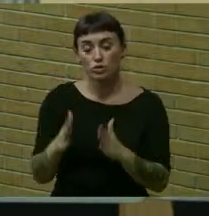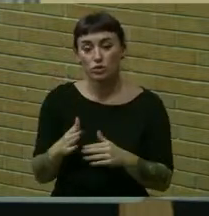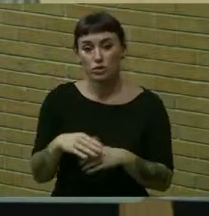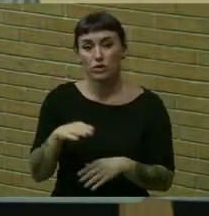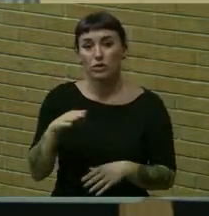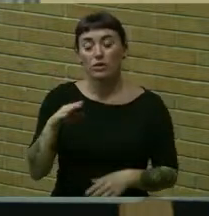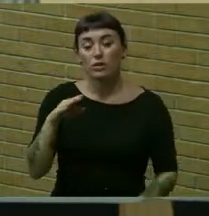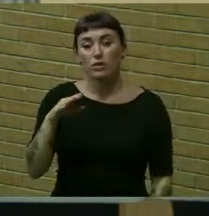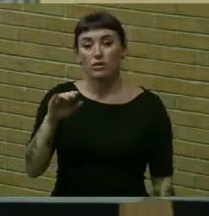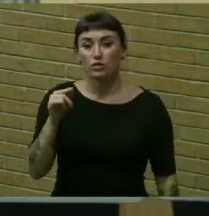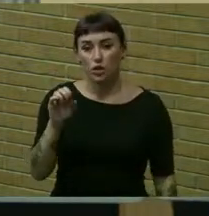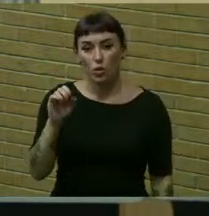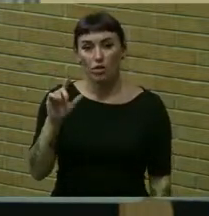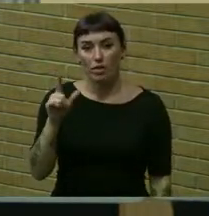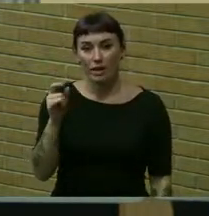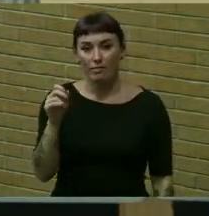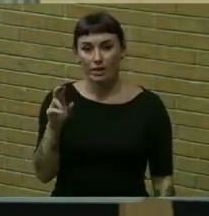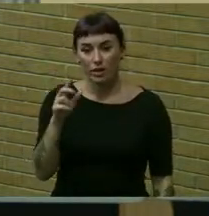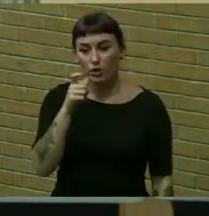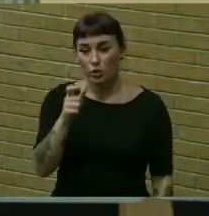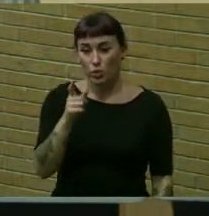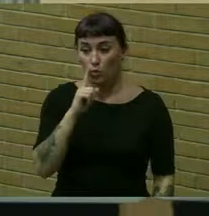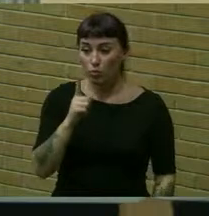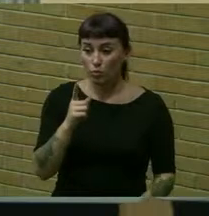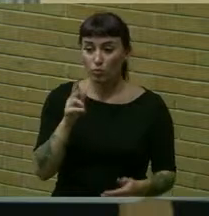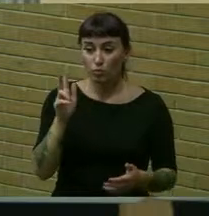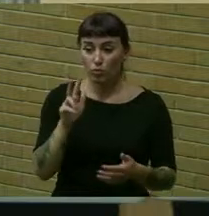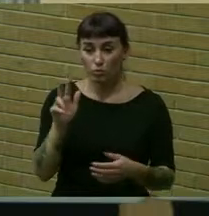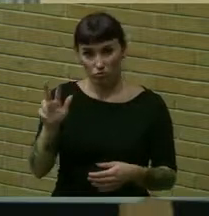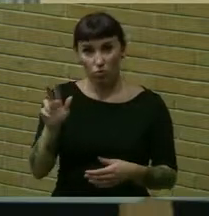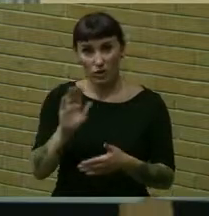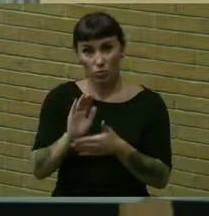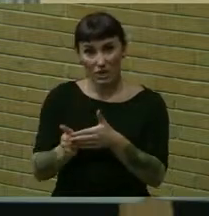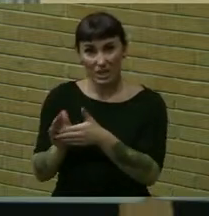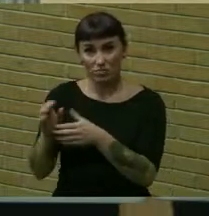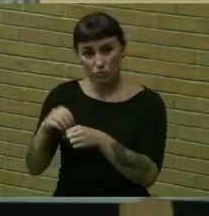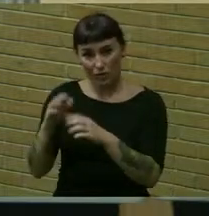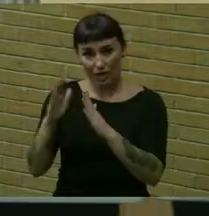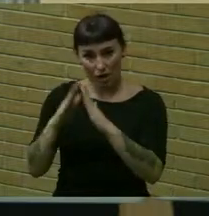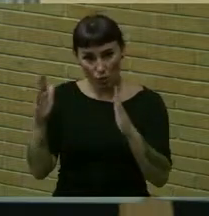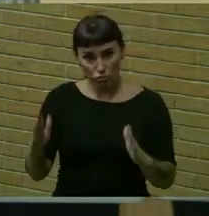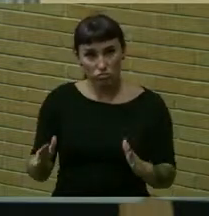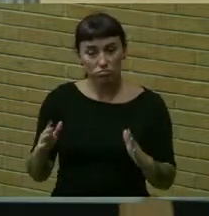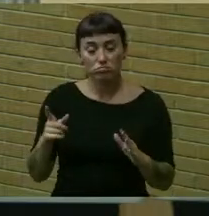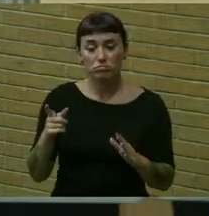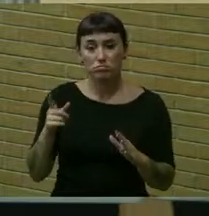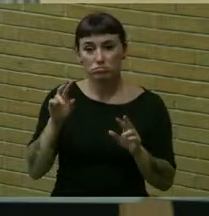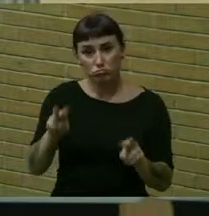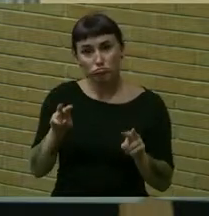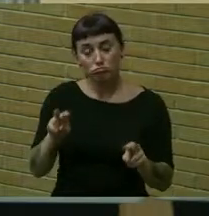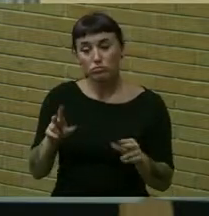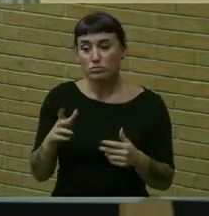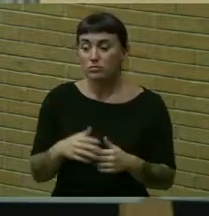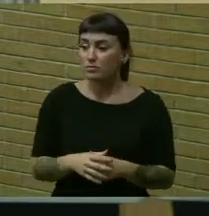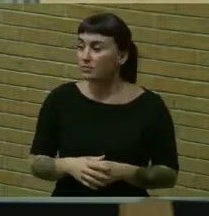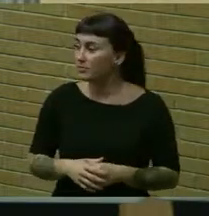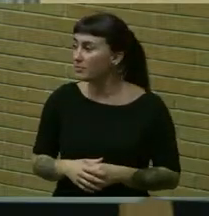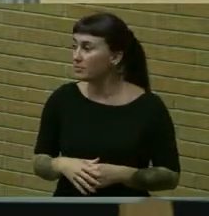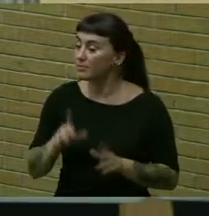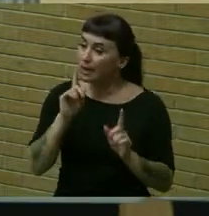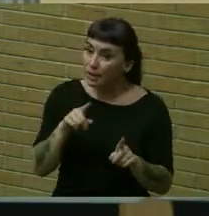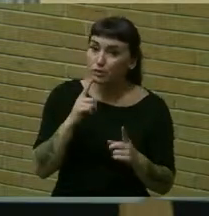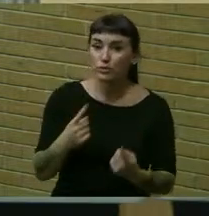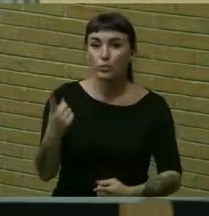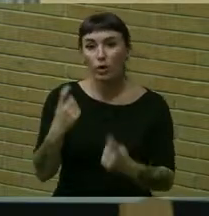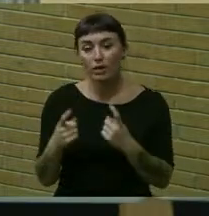joe lanfear who spent the better part of those three weekends in the house watching her answer questions you